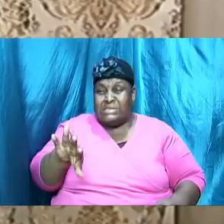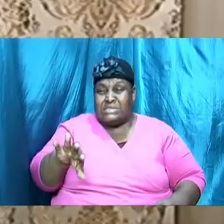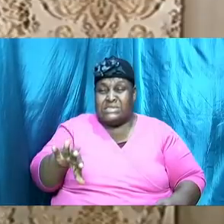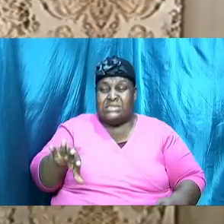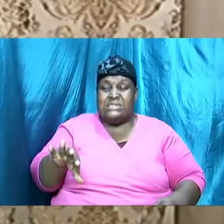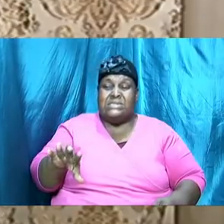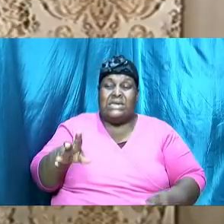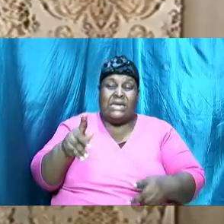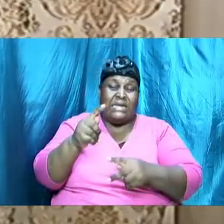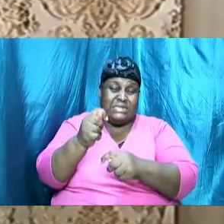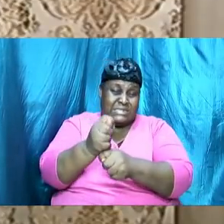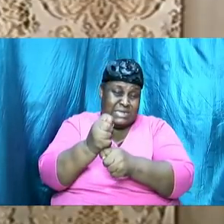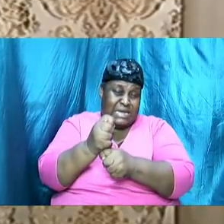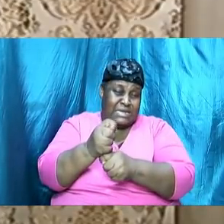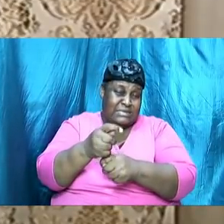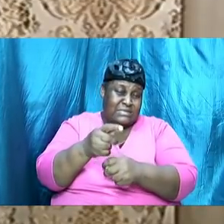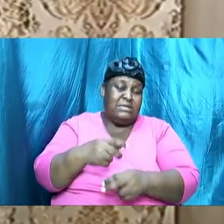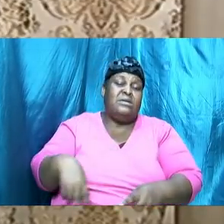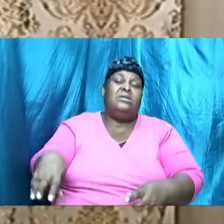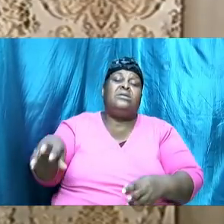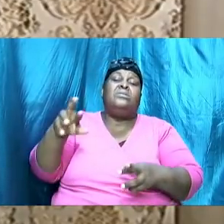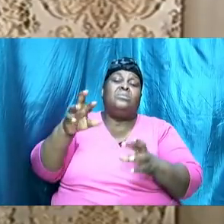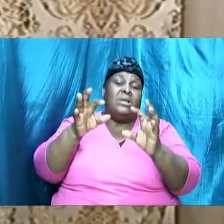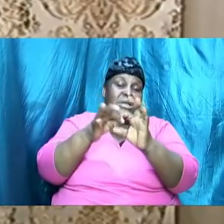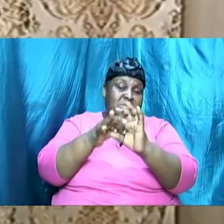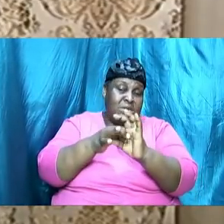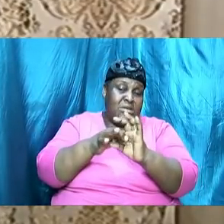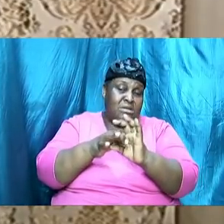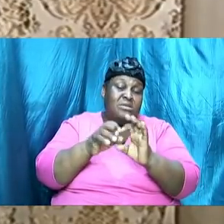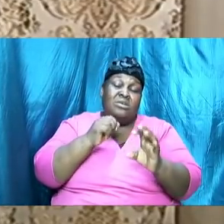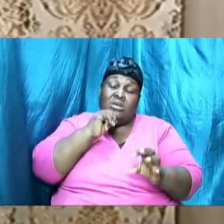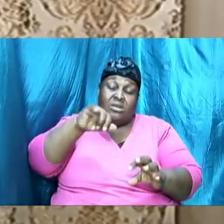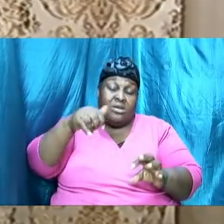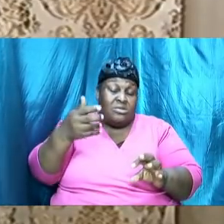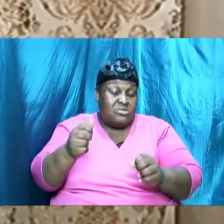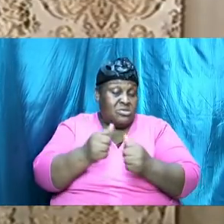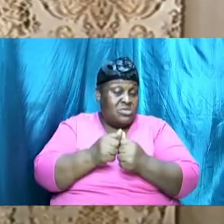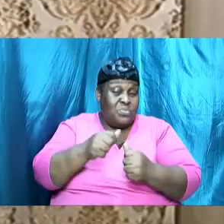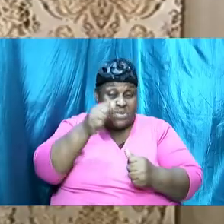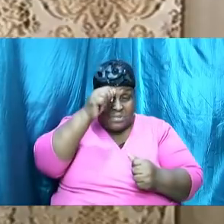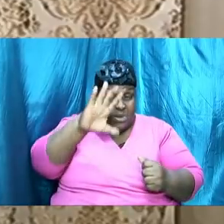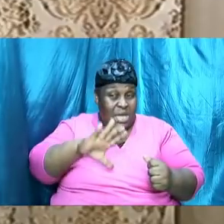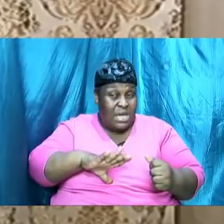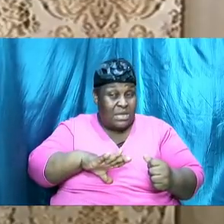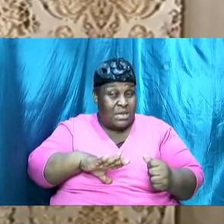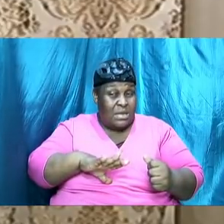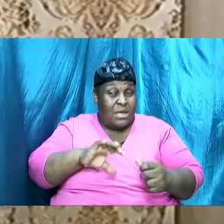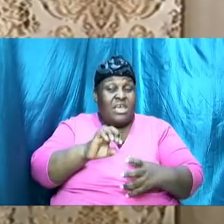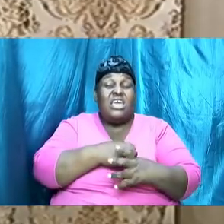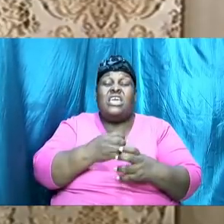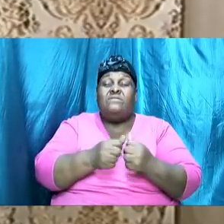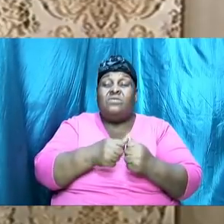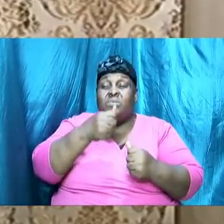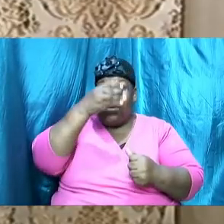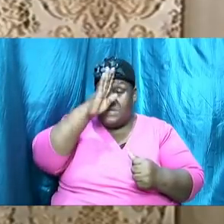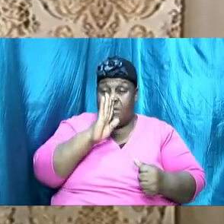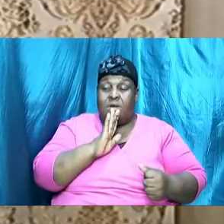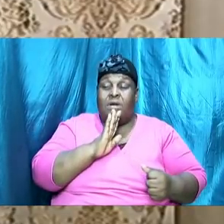tight relationship not just with men now but even with almighty God